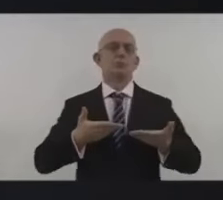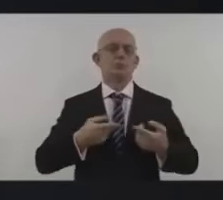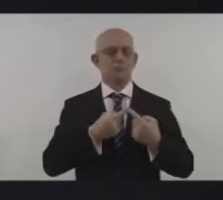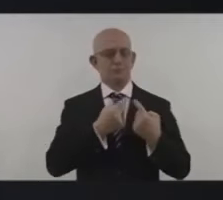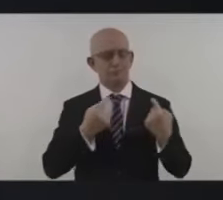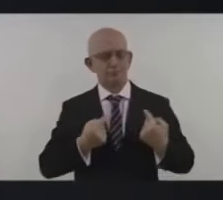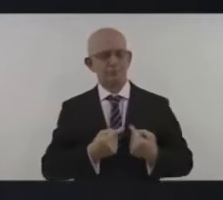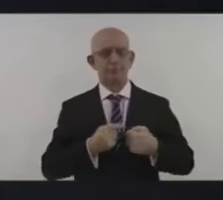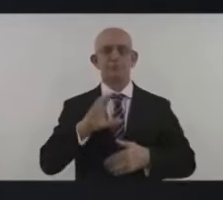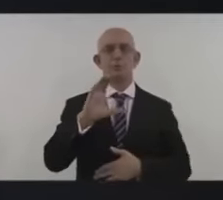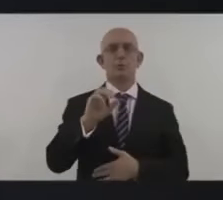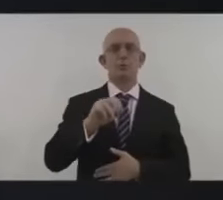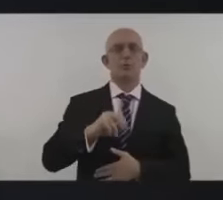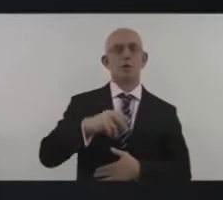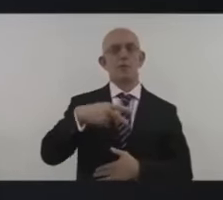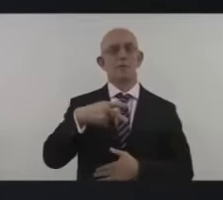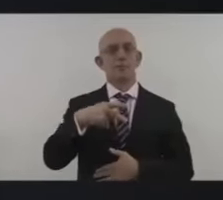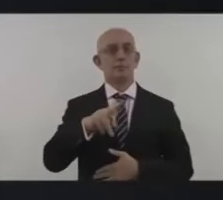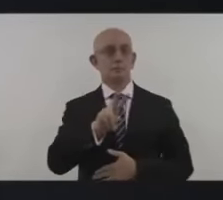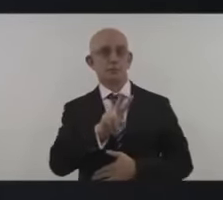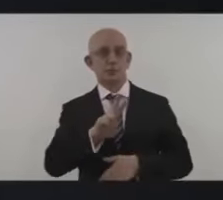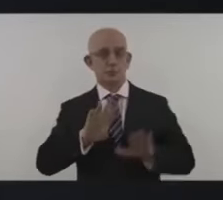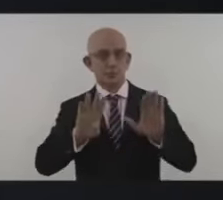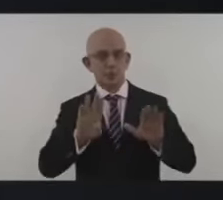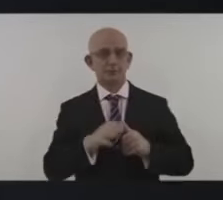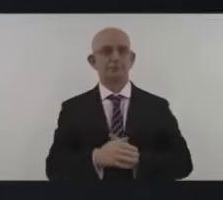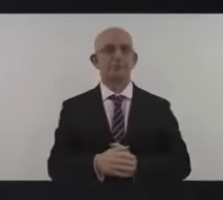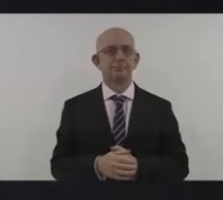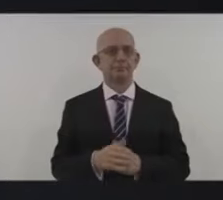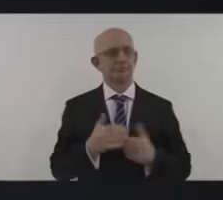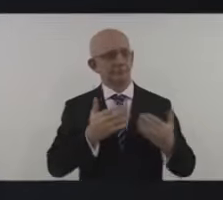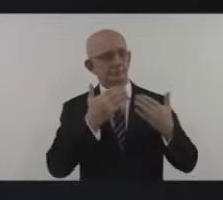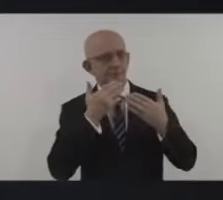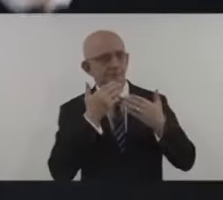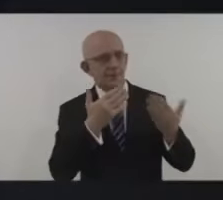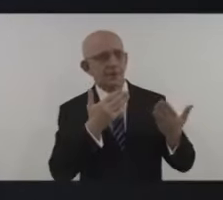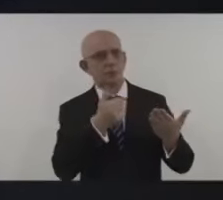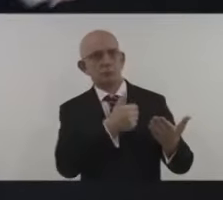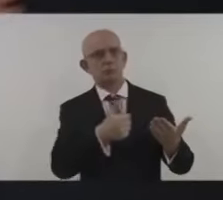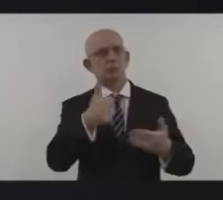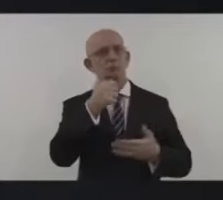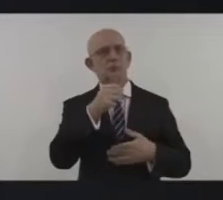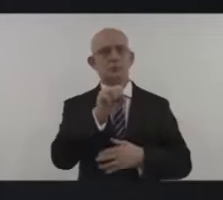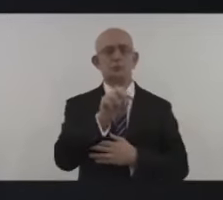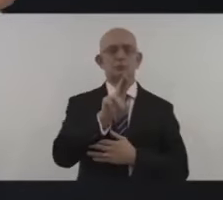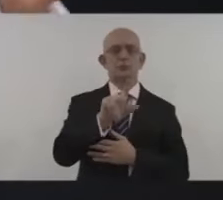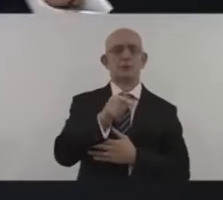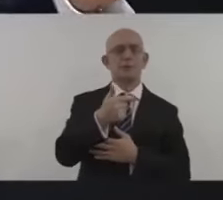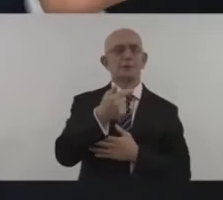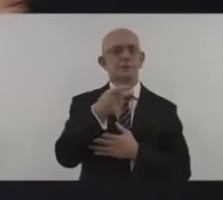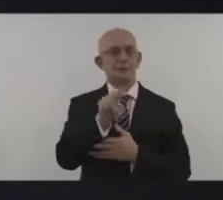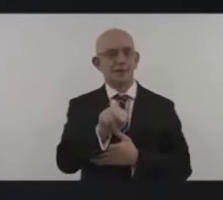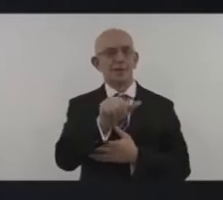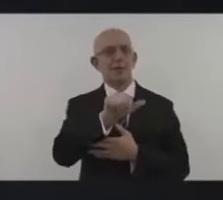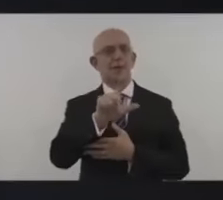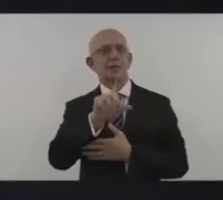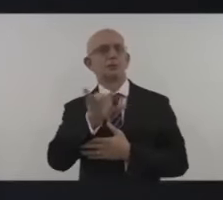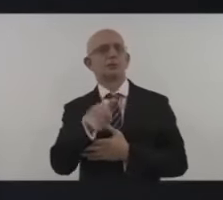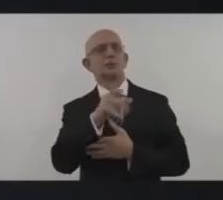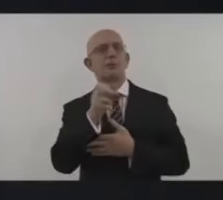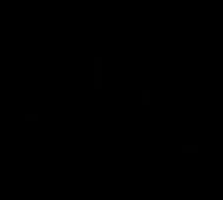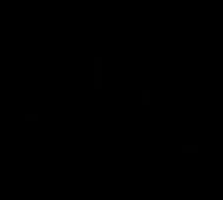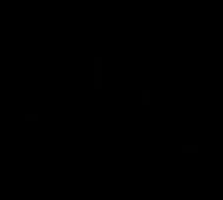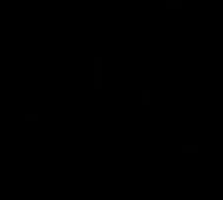for their tireless work as they pass the button to president babiev and azerbaijan